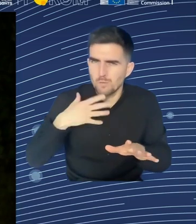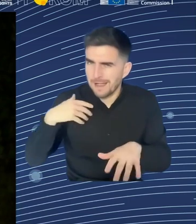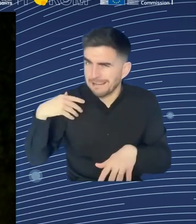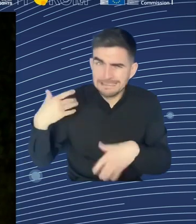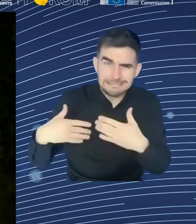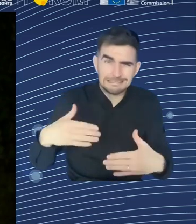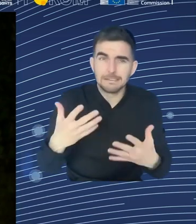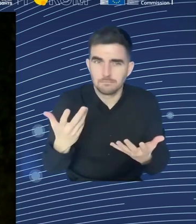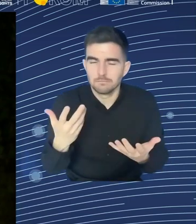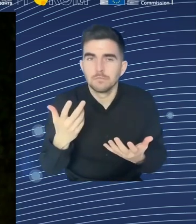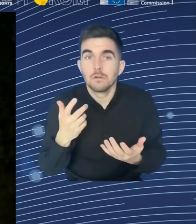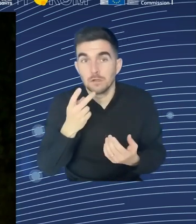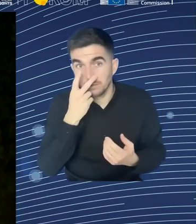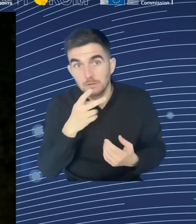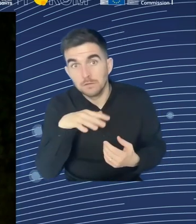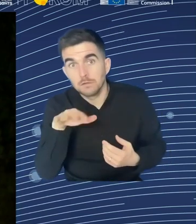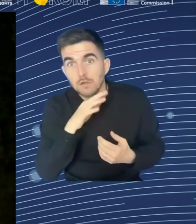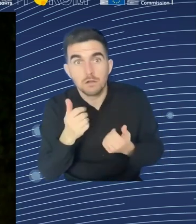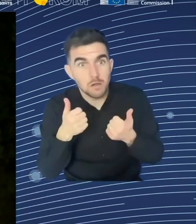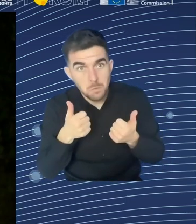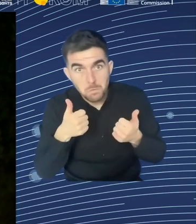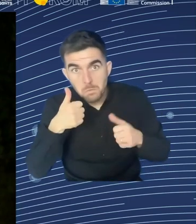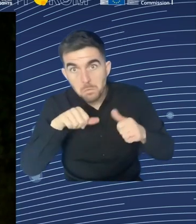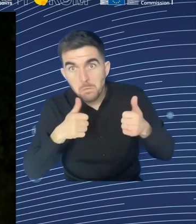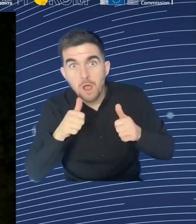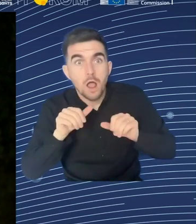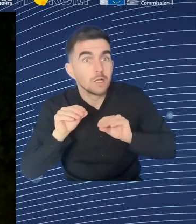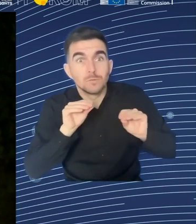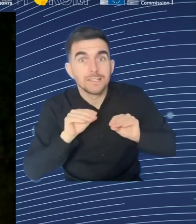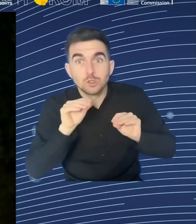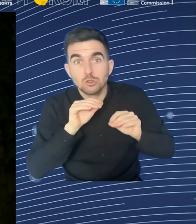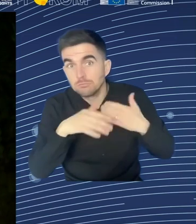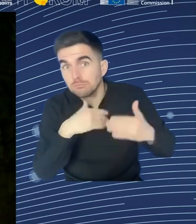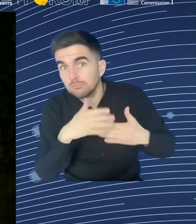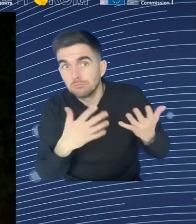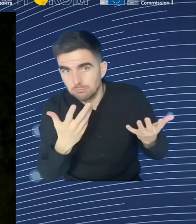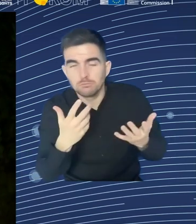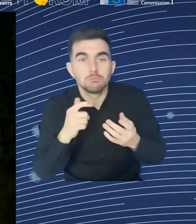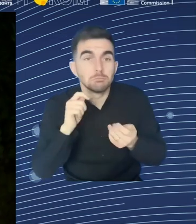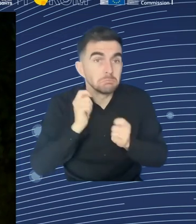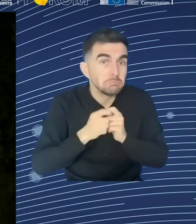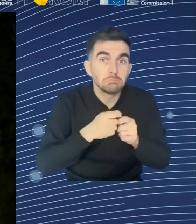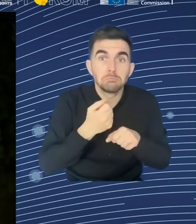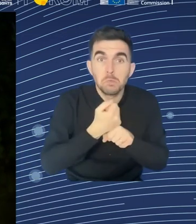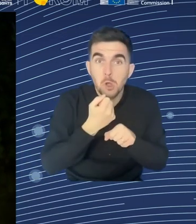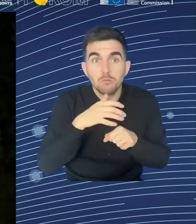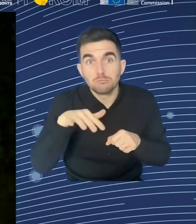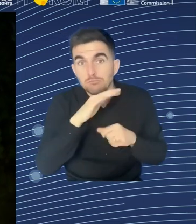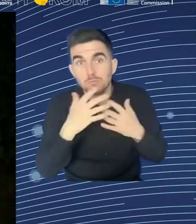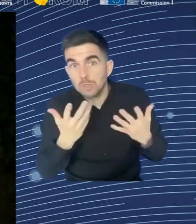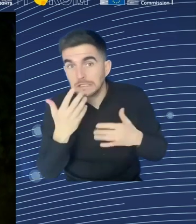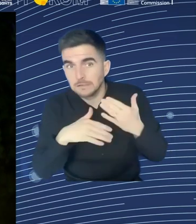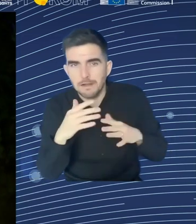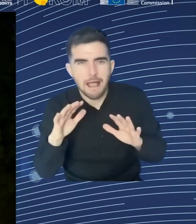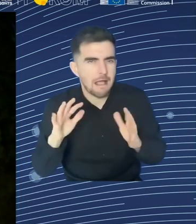the learning content that is going to be used for people? I want to support Sarah. I think governments play the key role when it comes to the inactive and unemployed